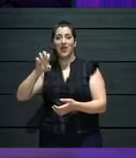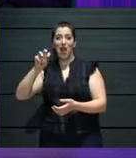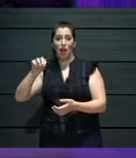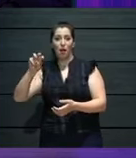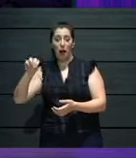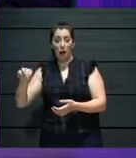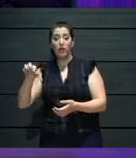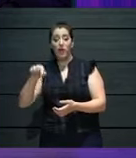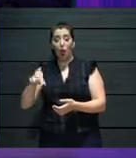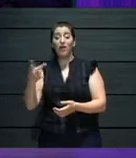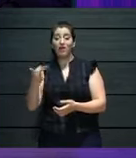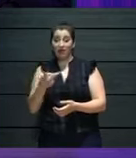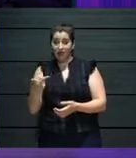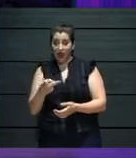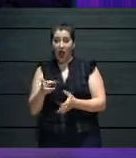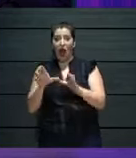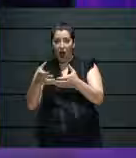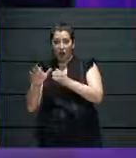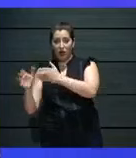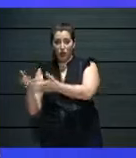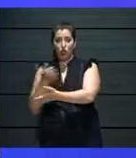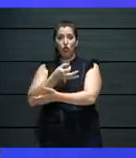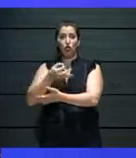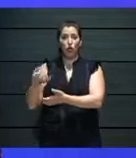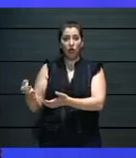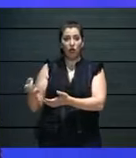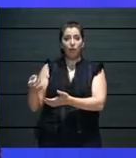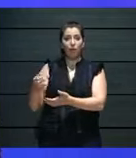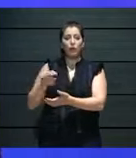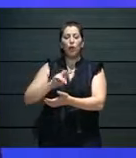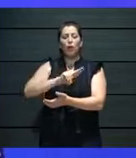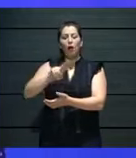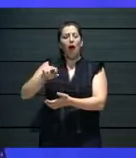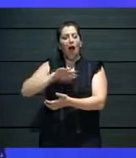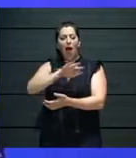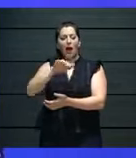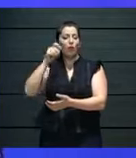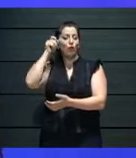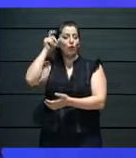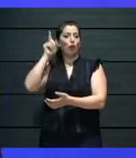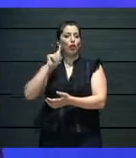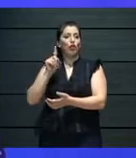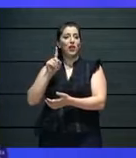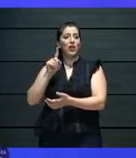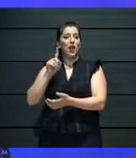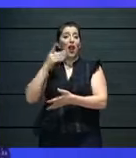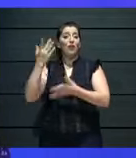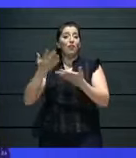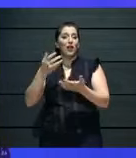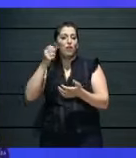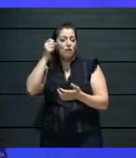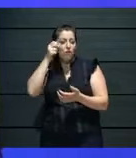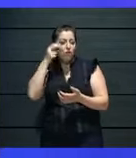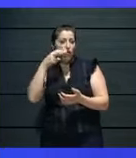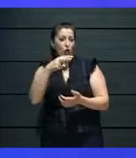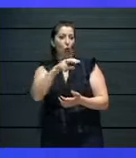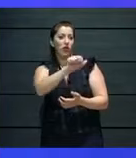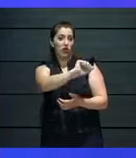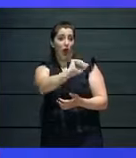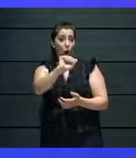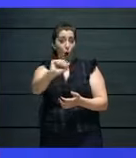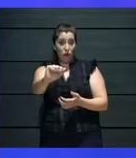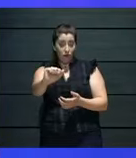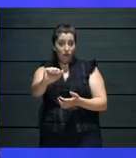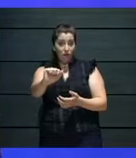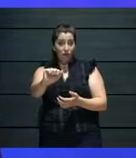reflects what our investment as Arts Council is looking for. So